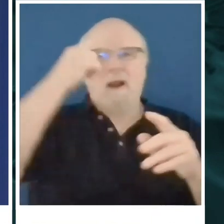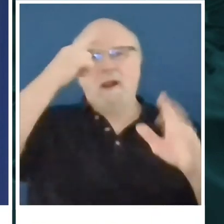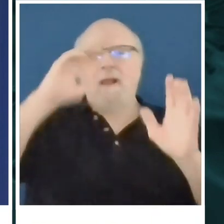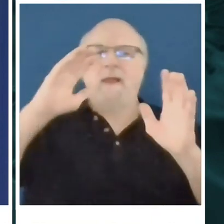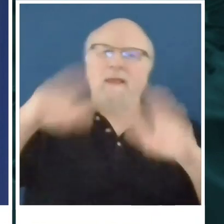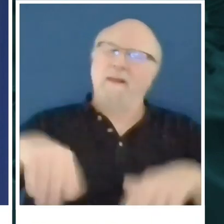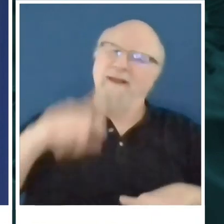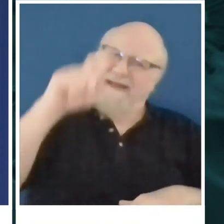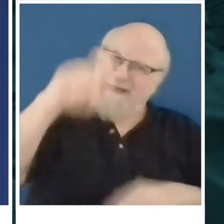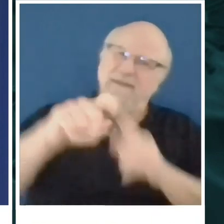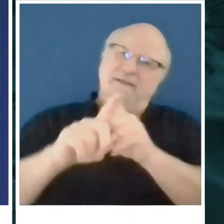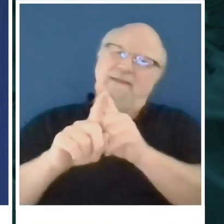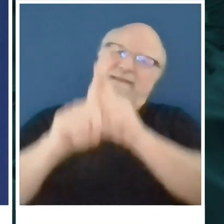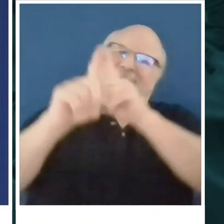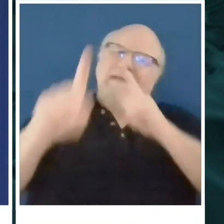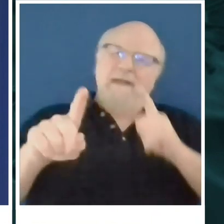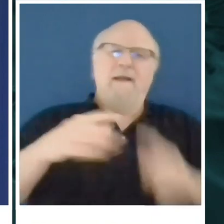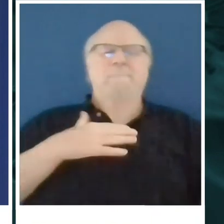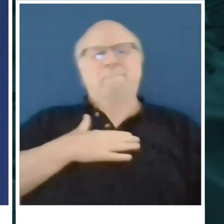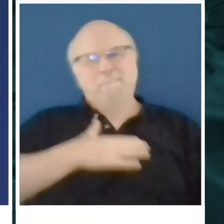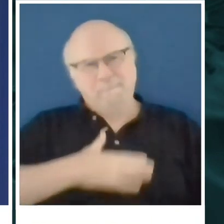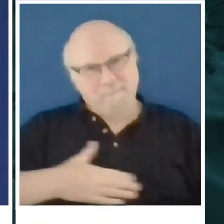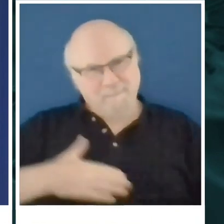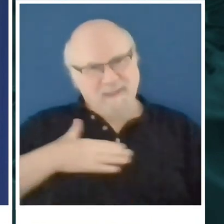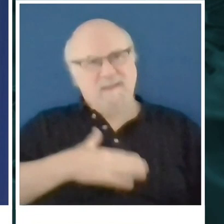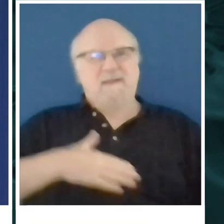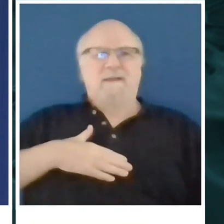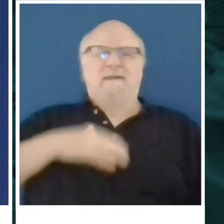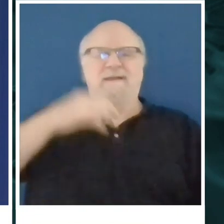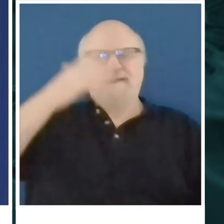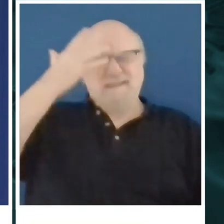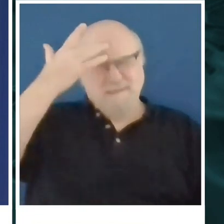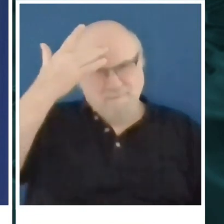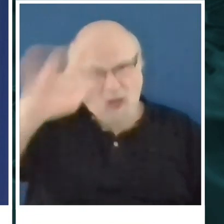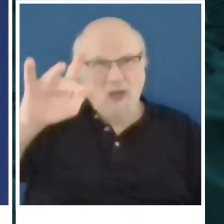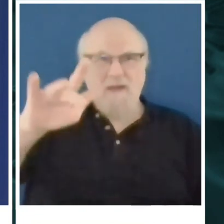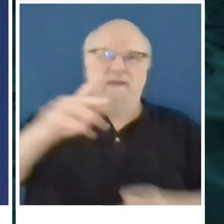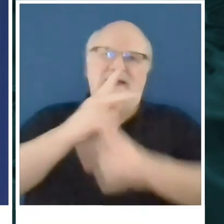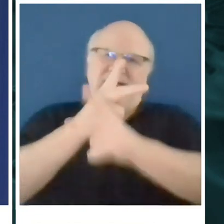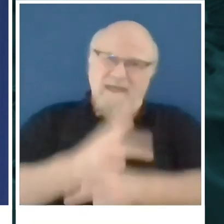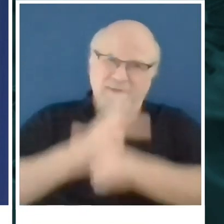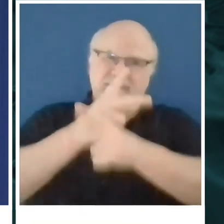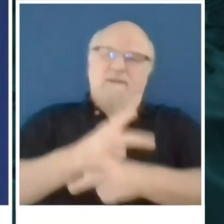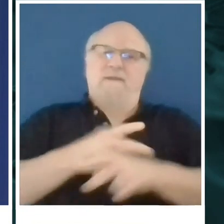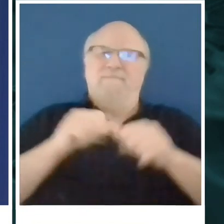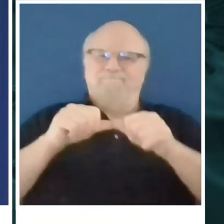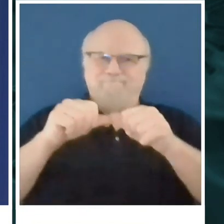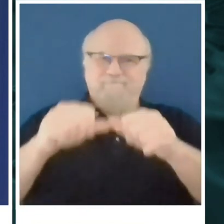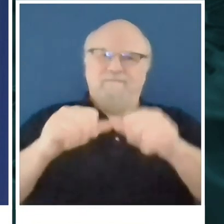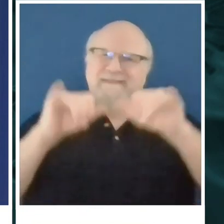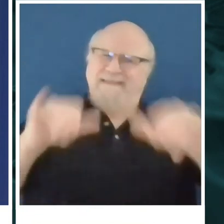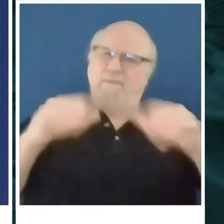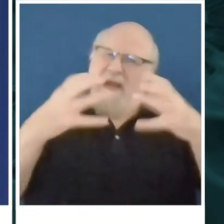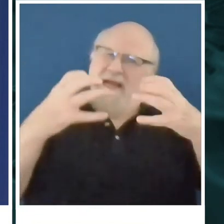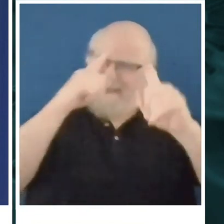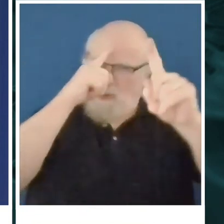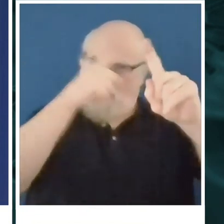Just please be disciplined about this. Be smart about this. And not only will we continue to flatten the curve, we go back to work in a